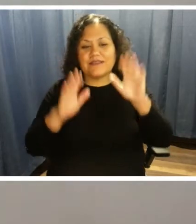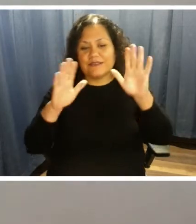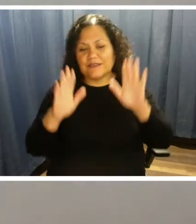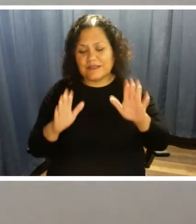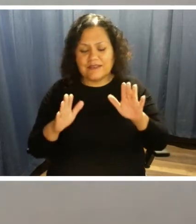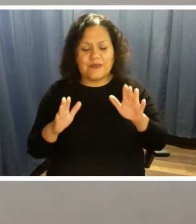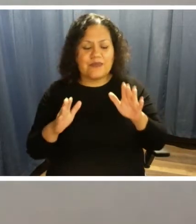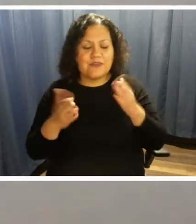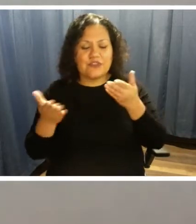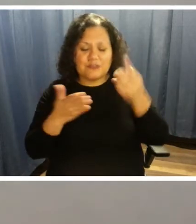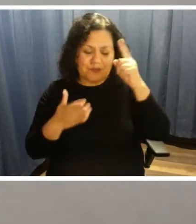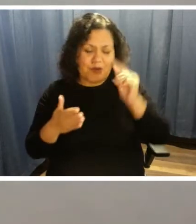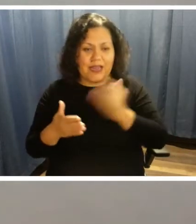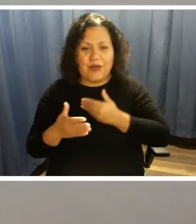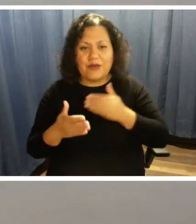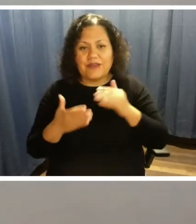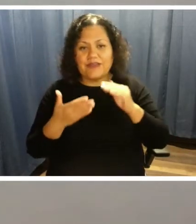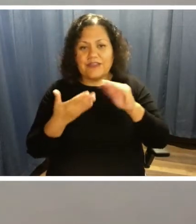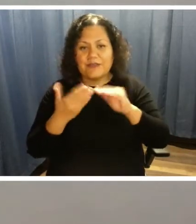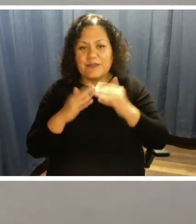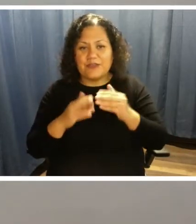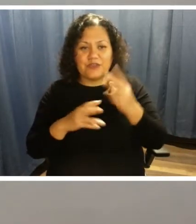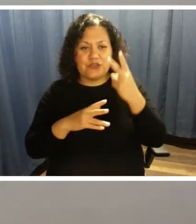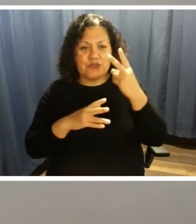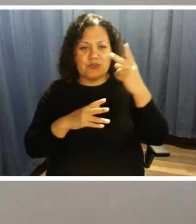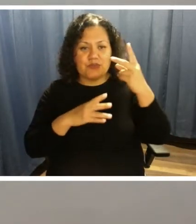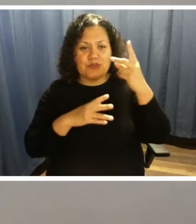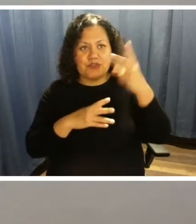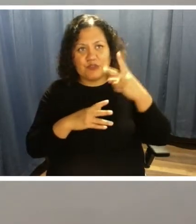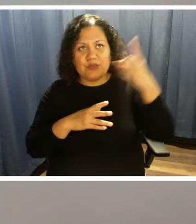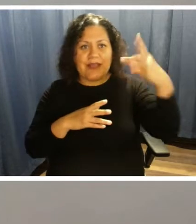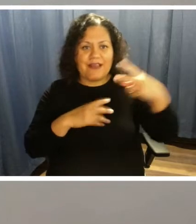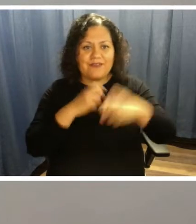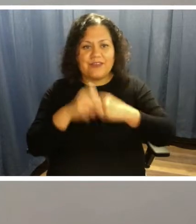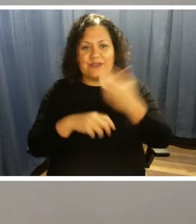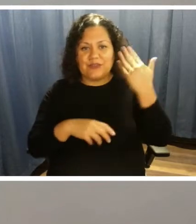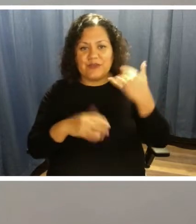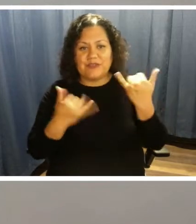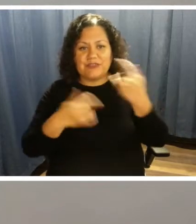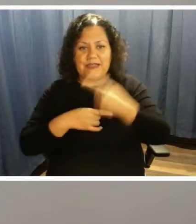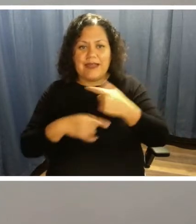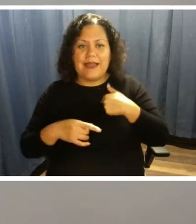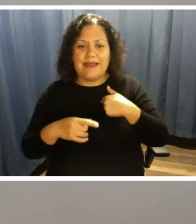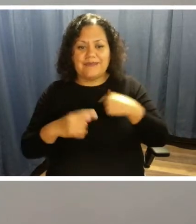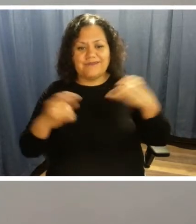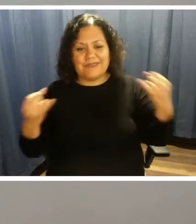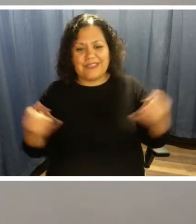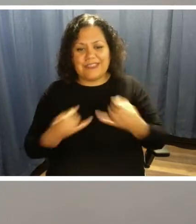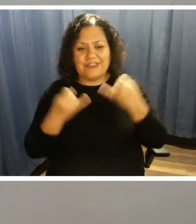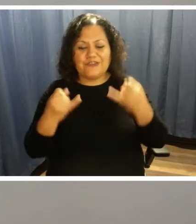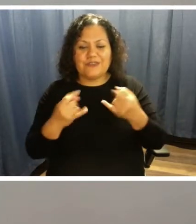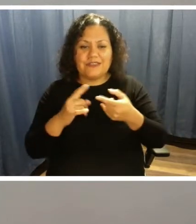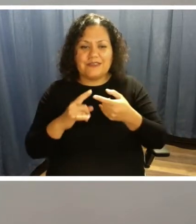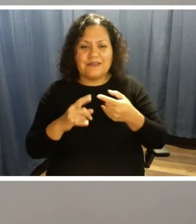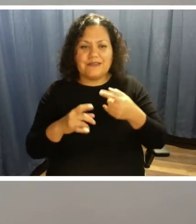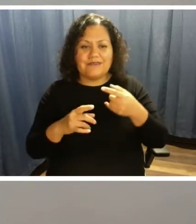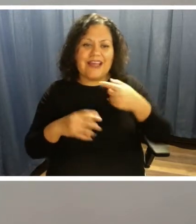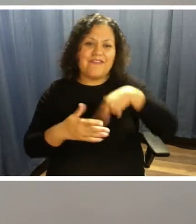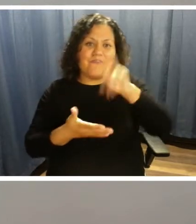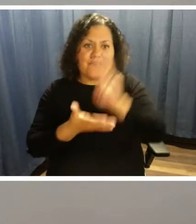community. Two and a half years ago today, I had a spinal cord injury from a fall. I never